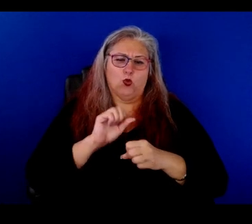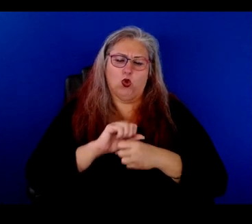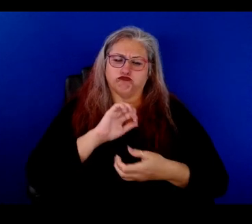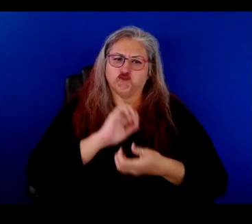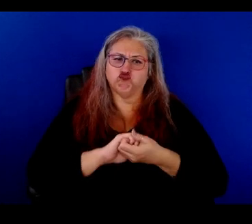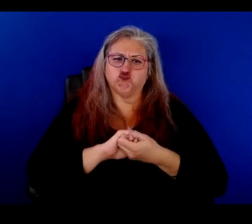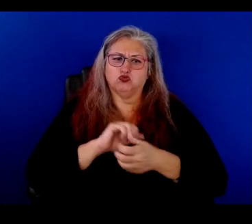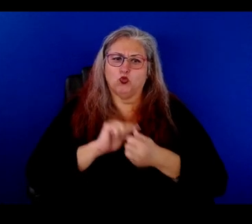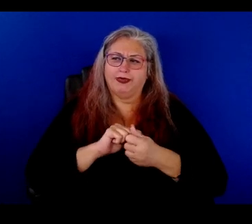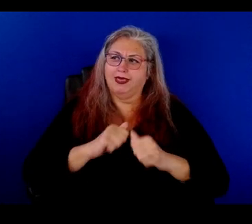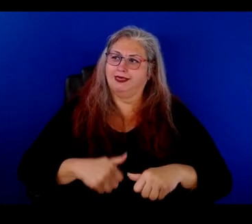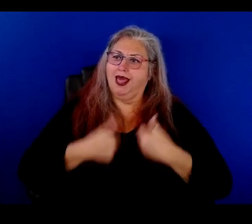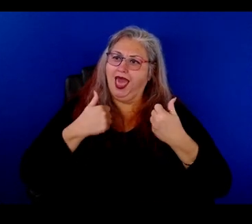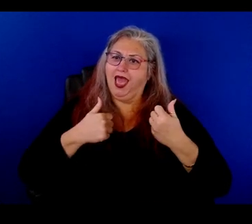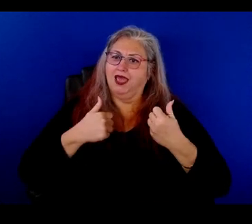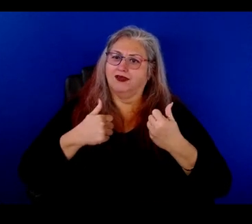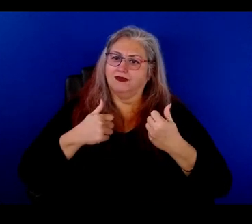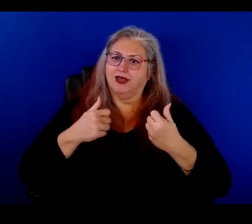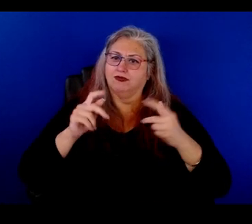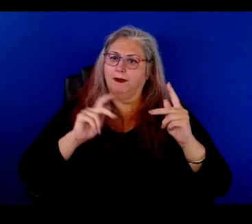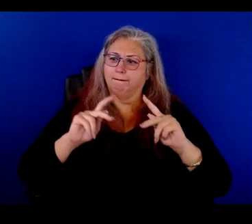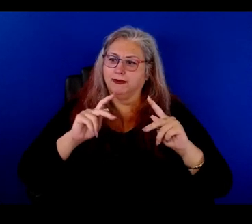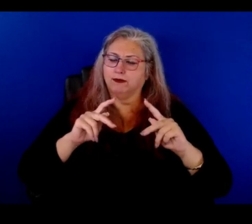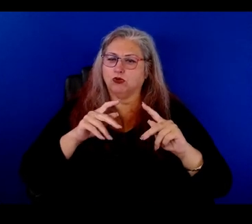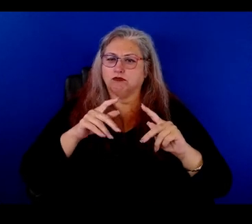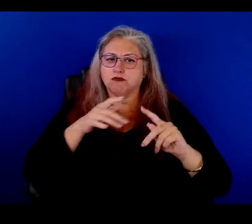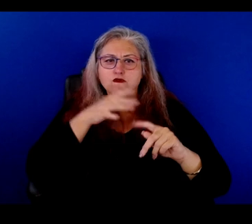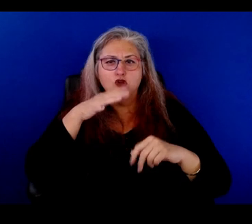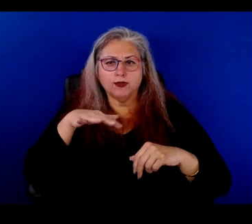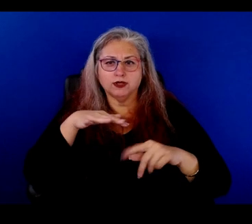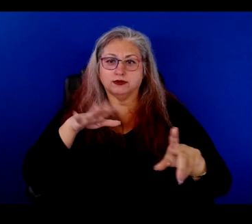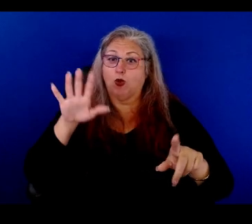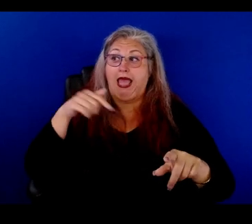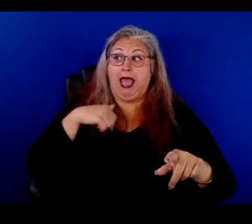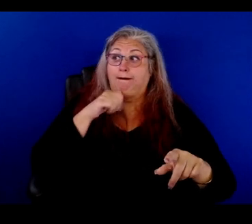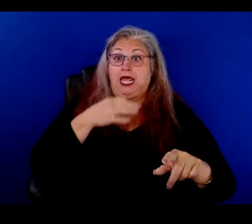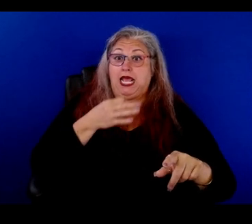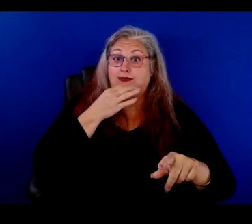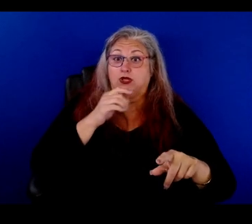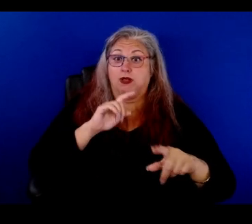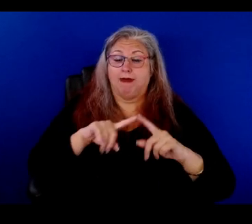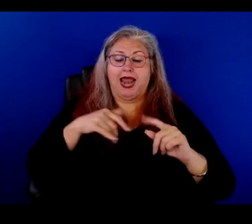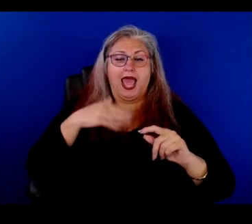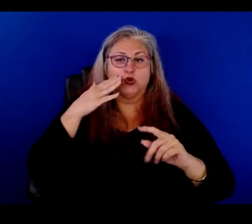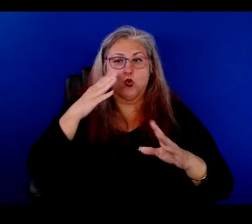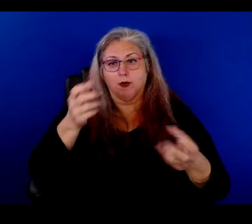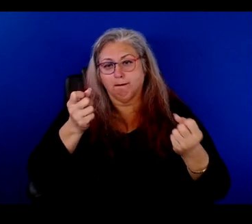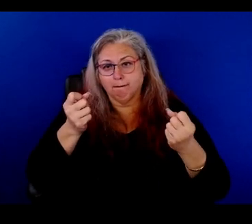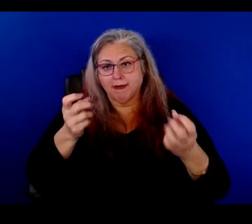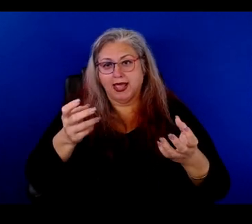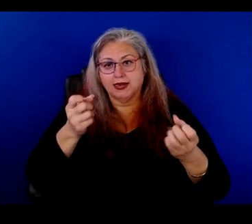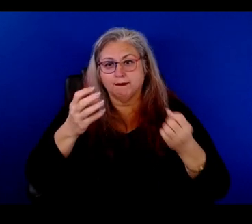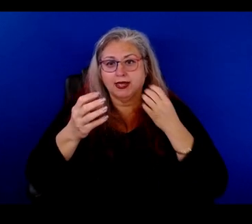hand with the life of farm workers, people? Well, I'll, you know, I'm not the expert on this, but, uh, knowing that a lot of, um,